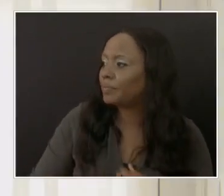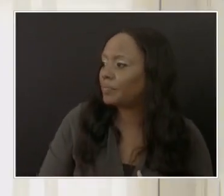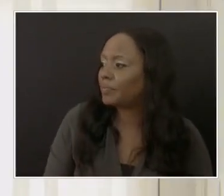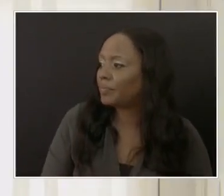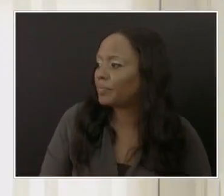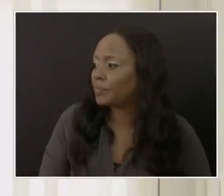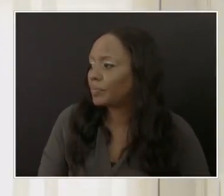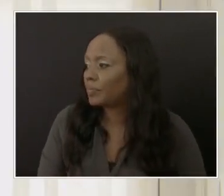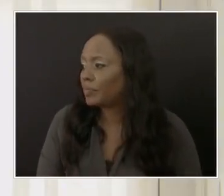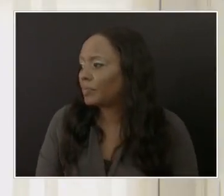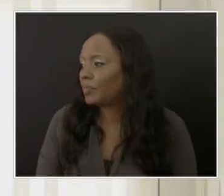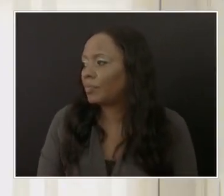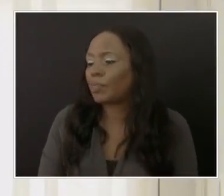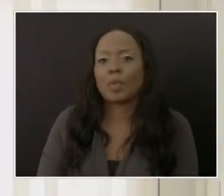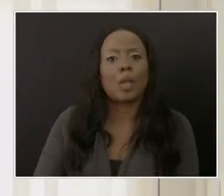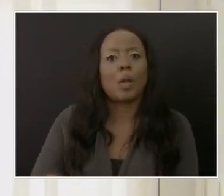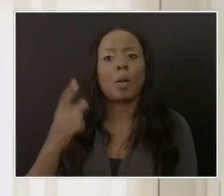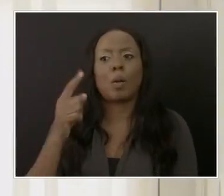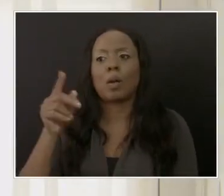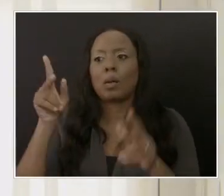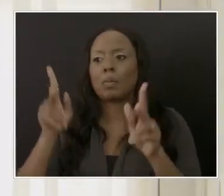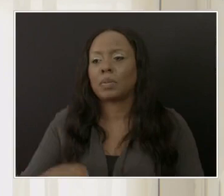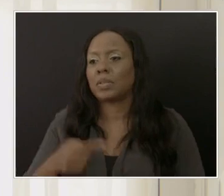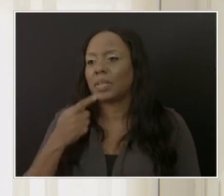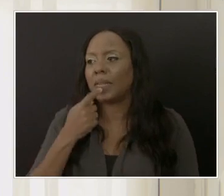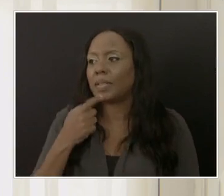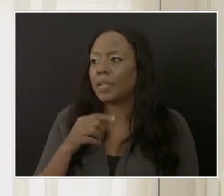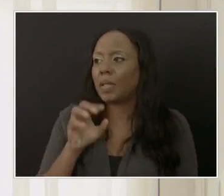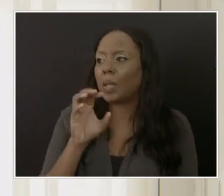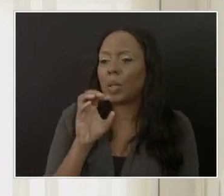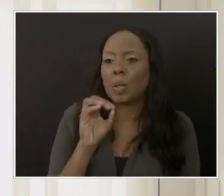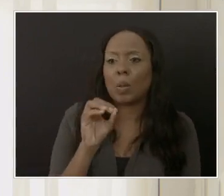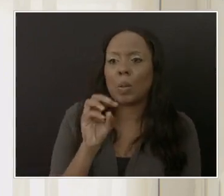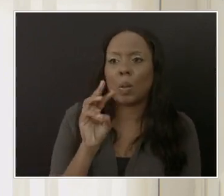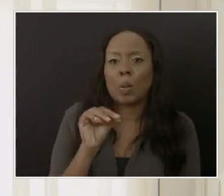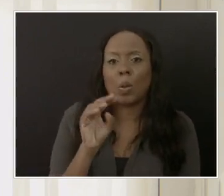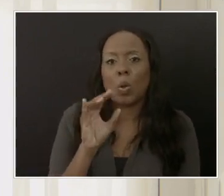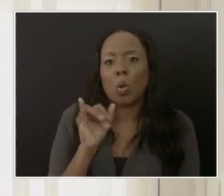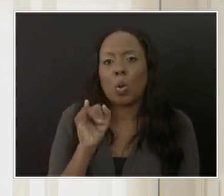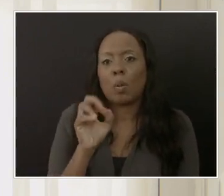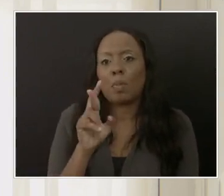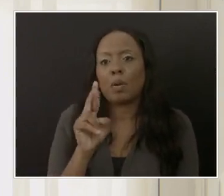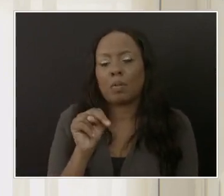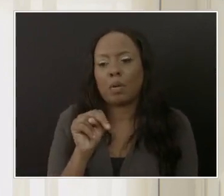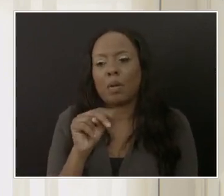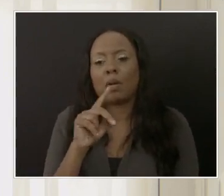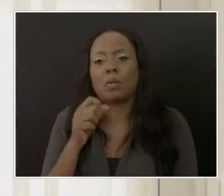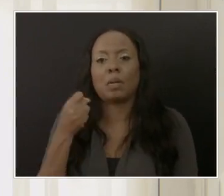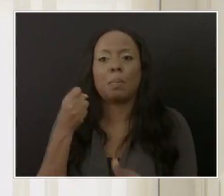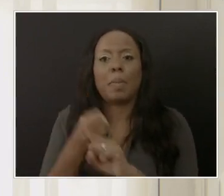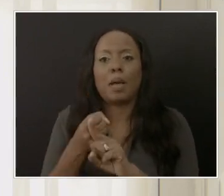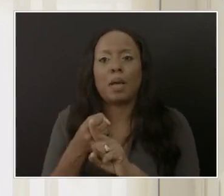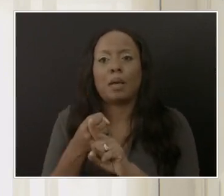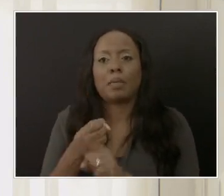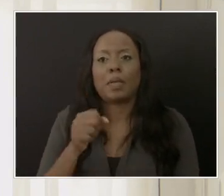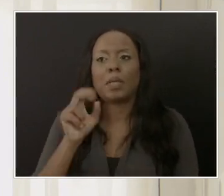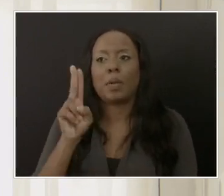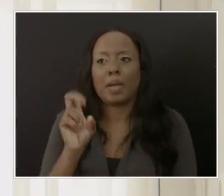saying here that since Omicron is among us and the first case from California was indeed vaccinated